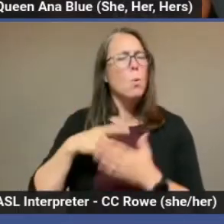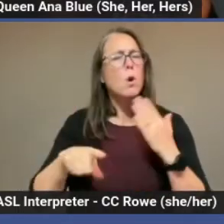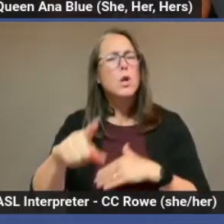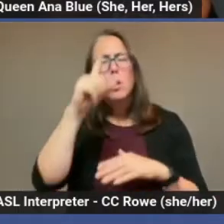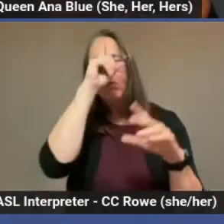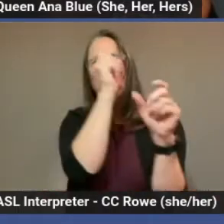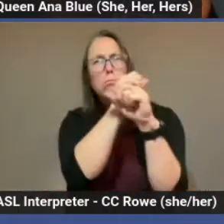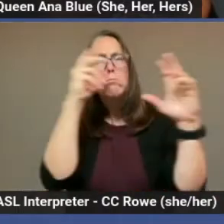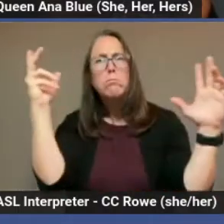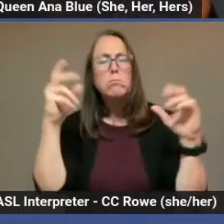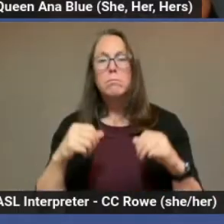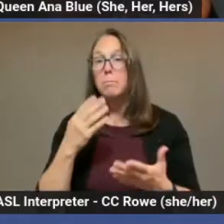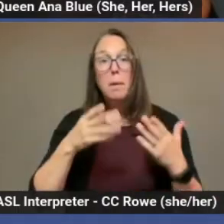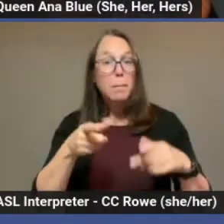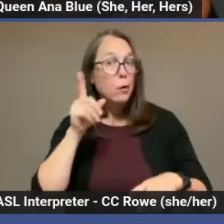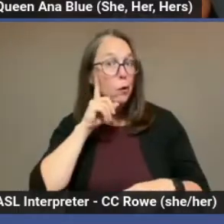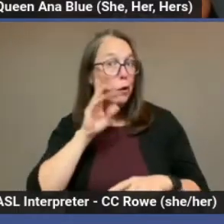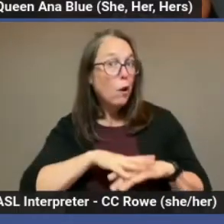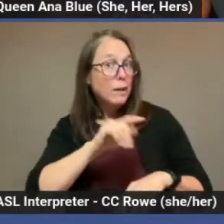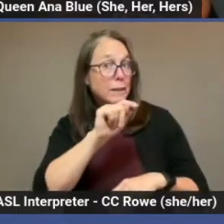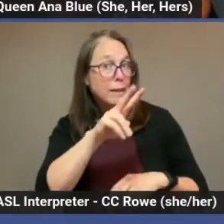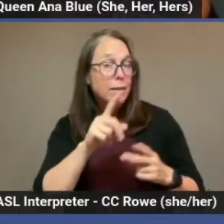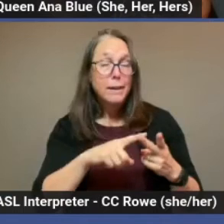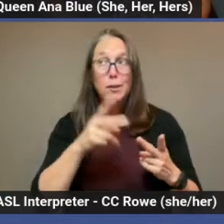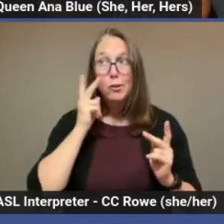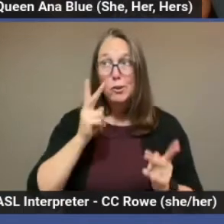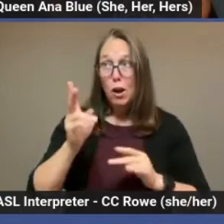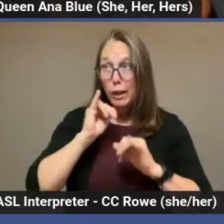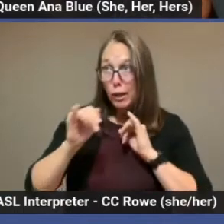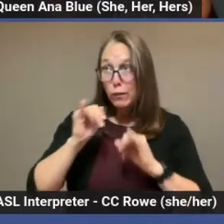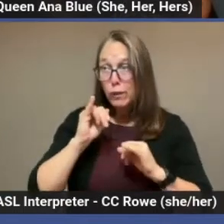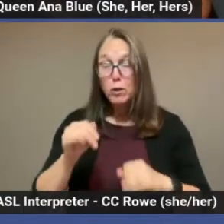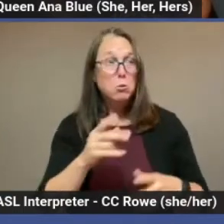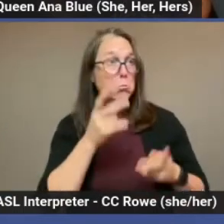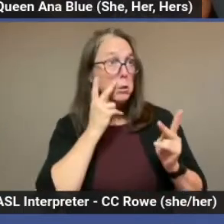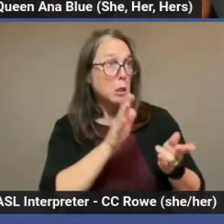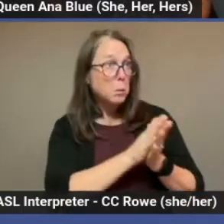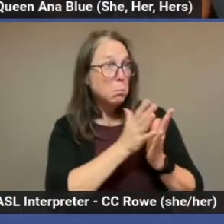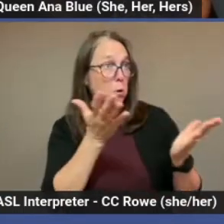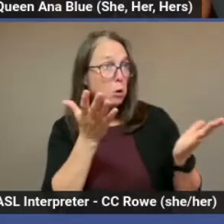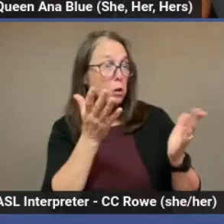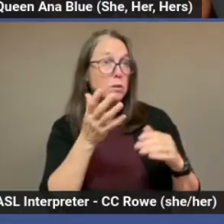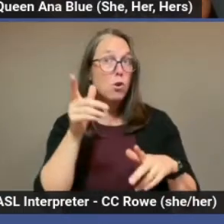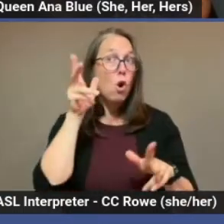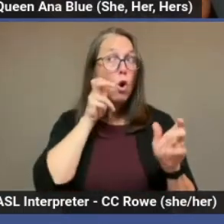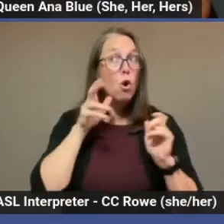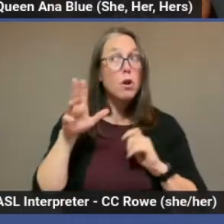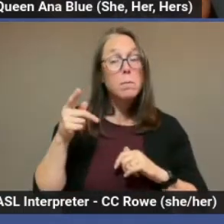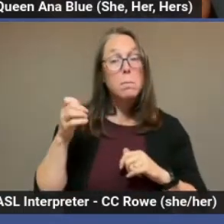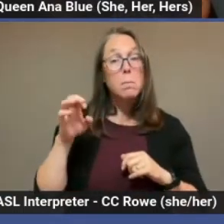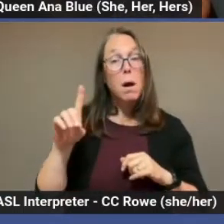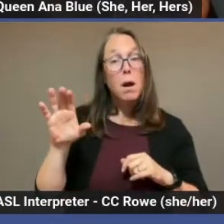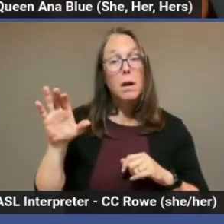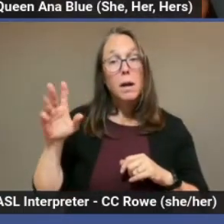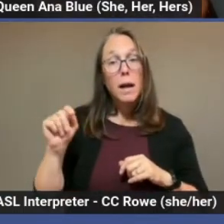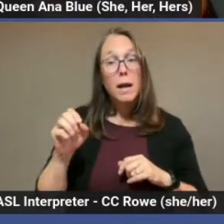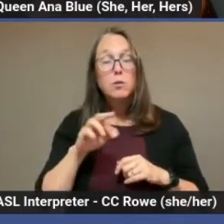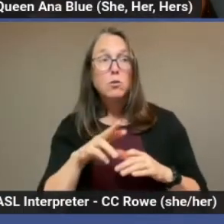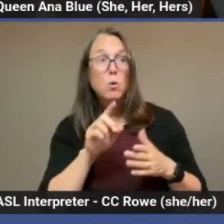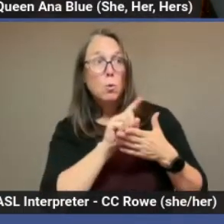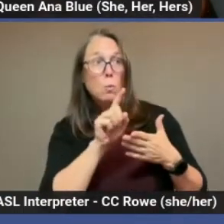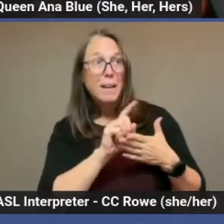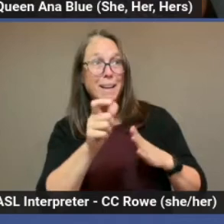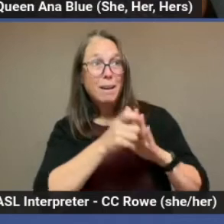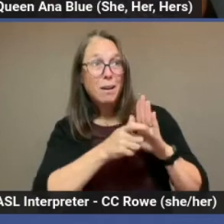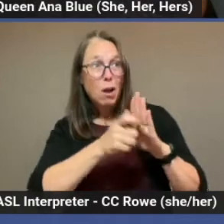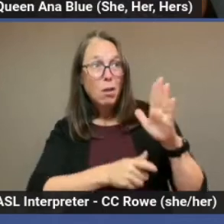interviews, seen his books at a bookstore or on Amazon, heard about his podcast or the weekly column he